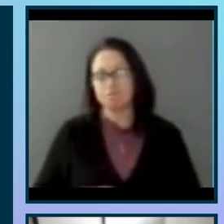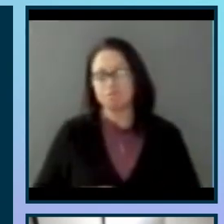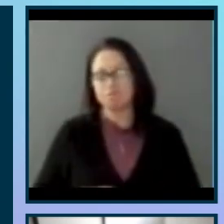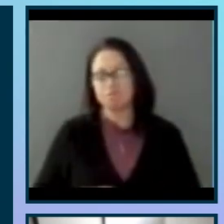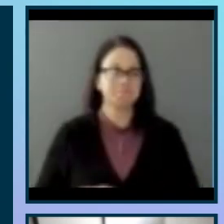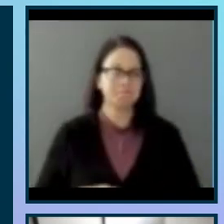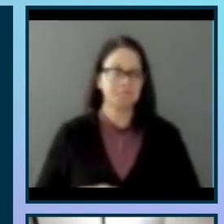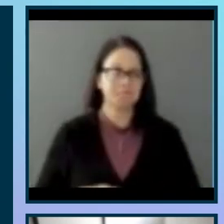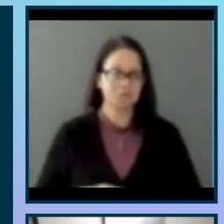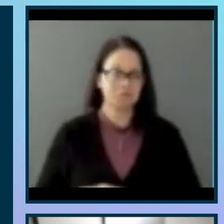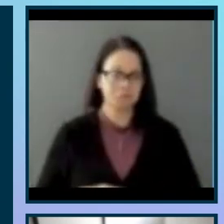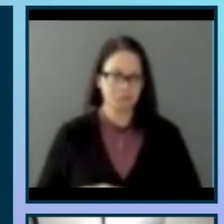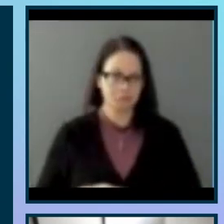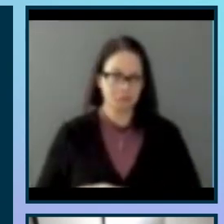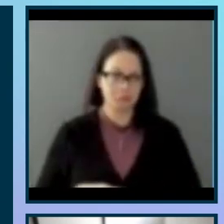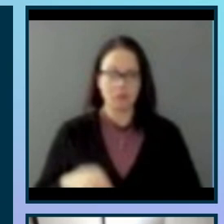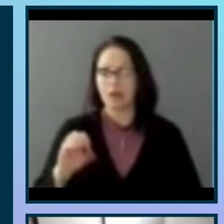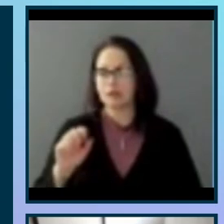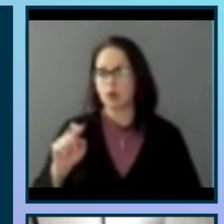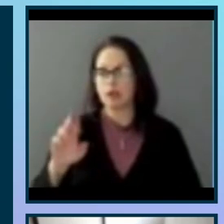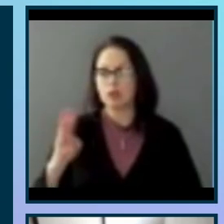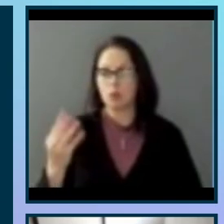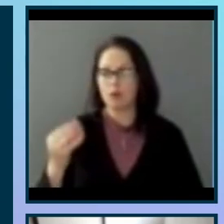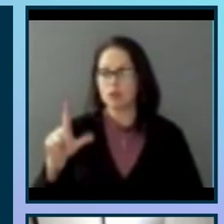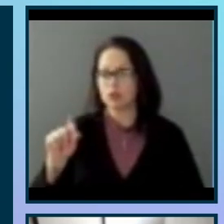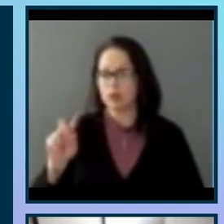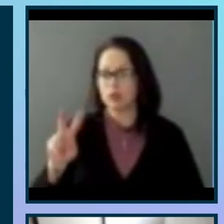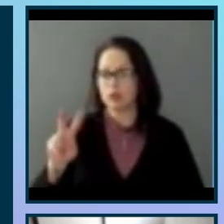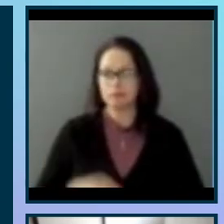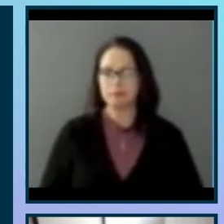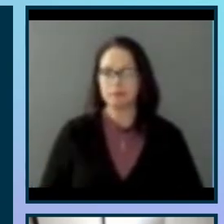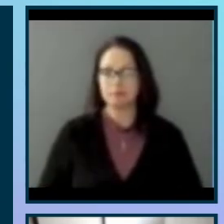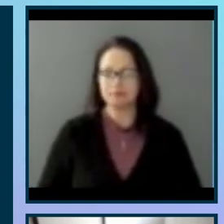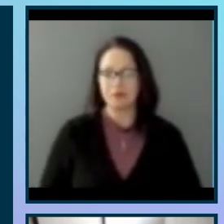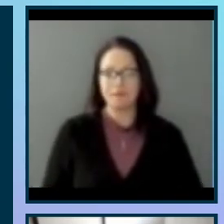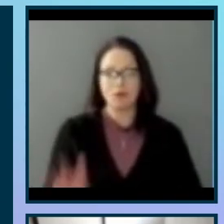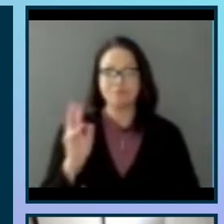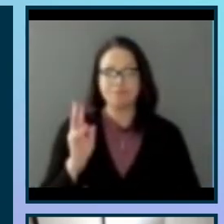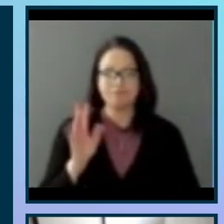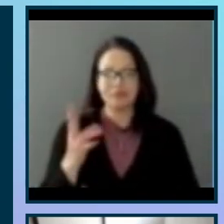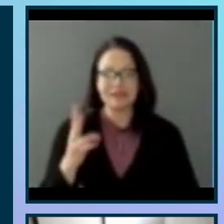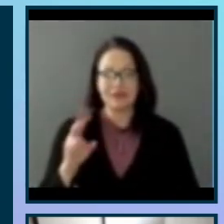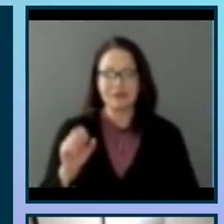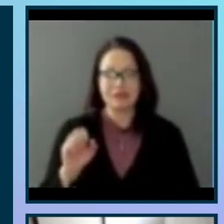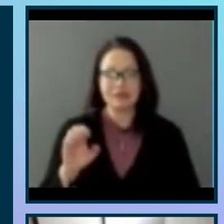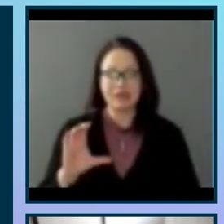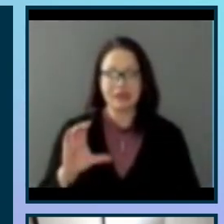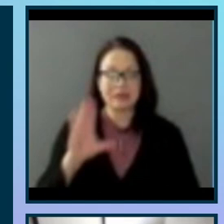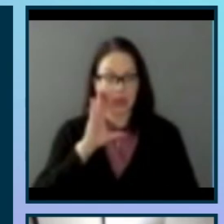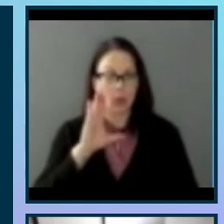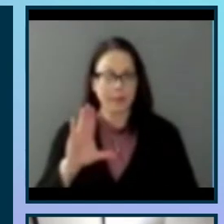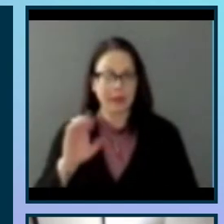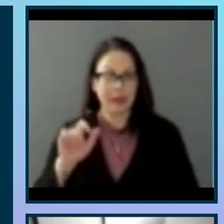So October 14, 2023, for 5 minutes and 17 seconds, there will be an eclipse.